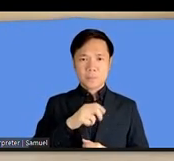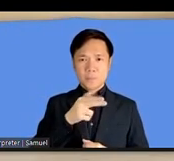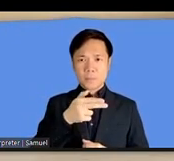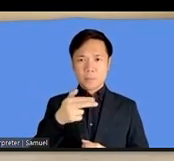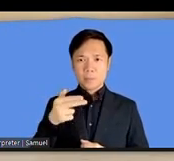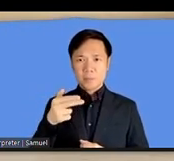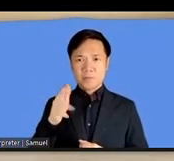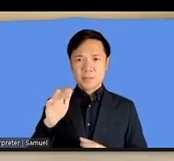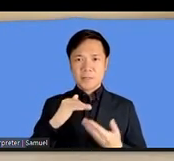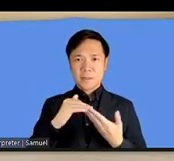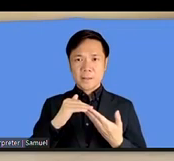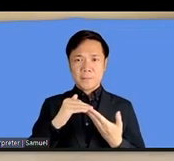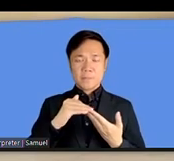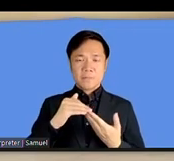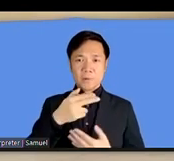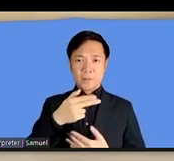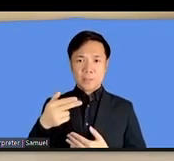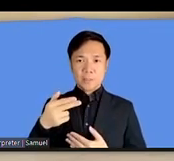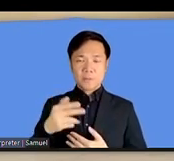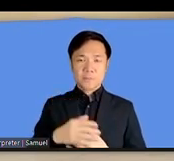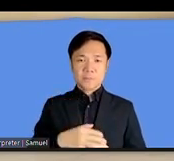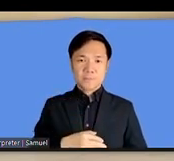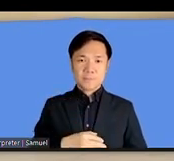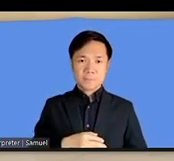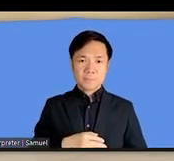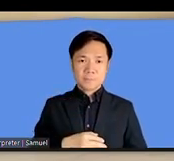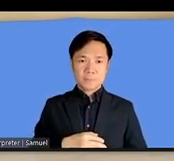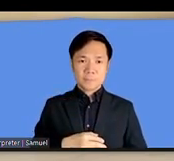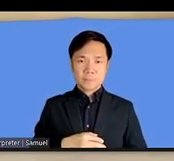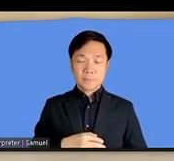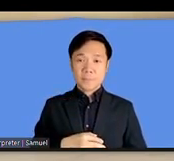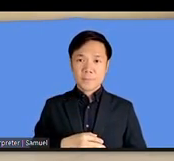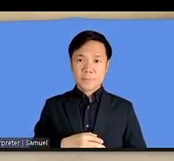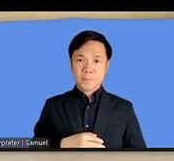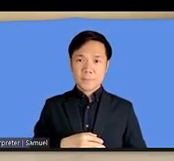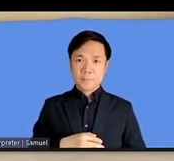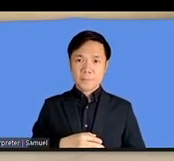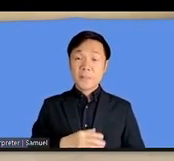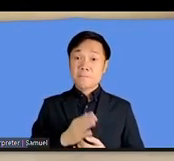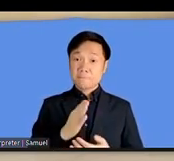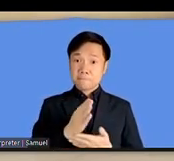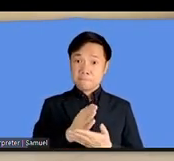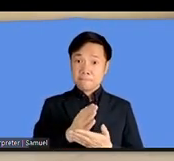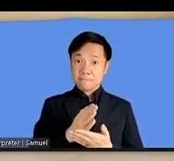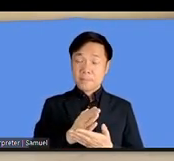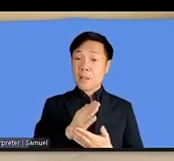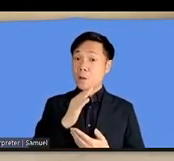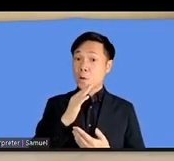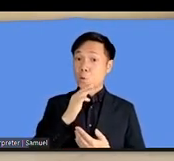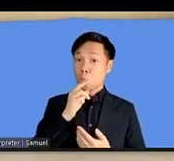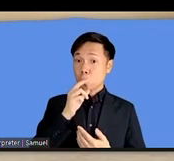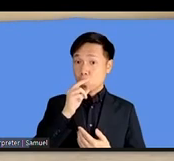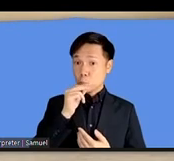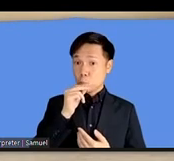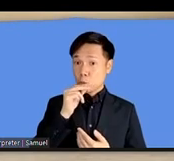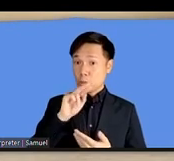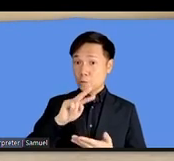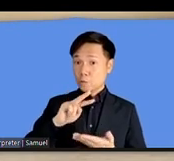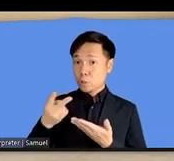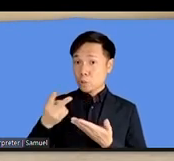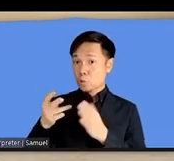organization. He wanted to say, is true that voice to text is much advanced,